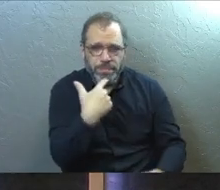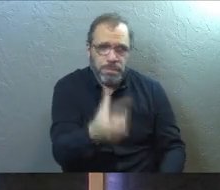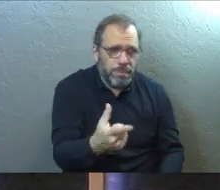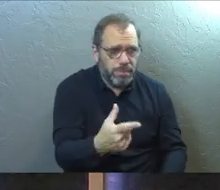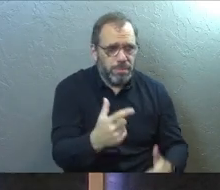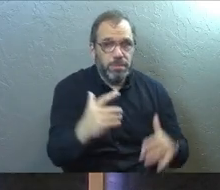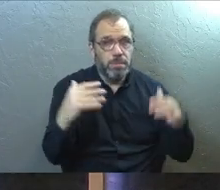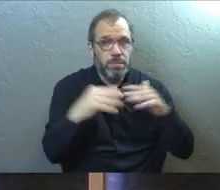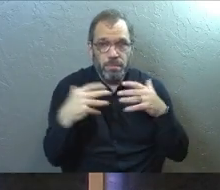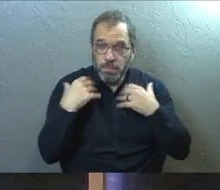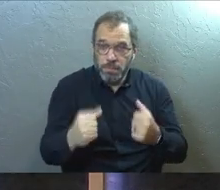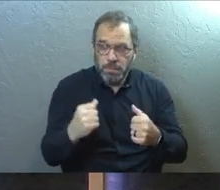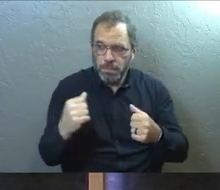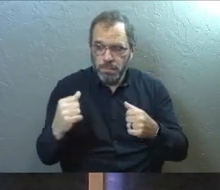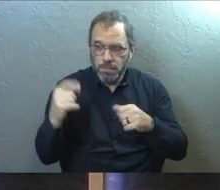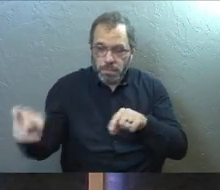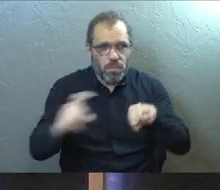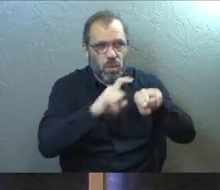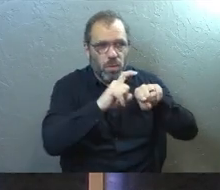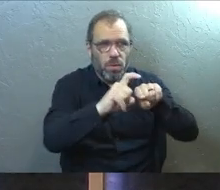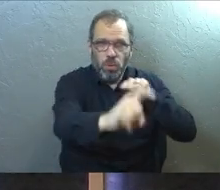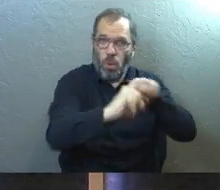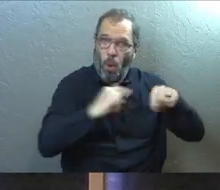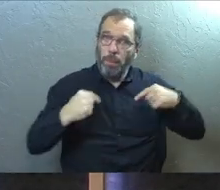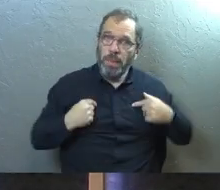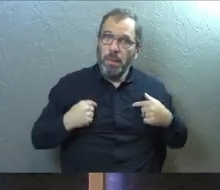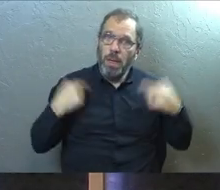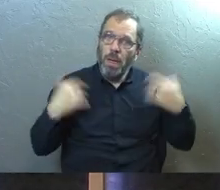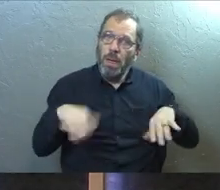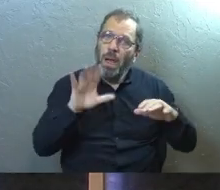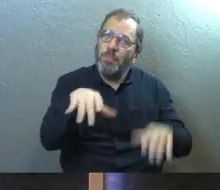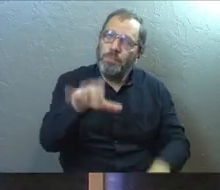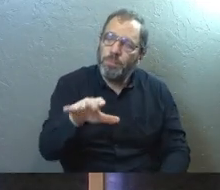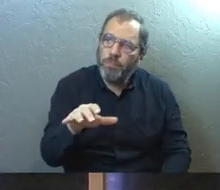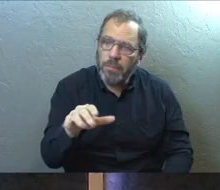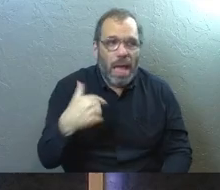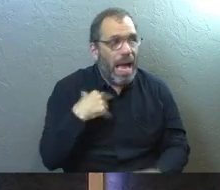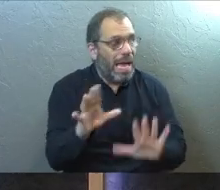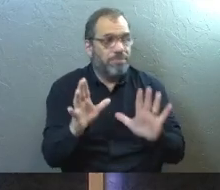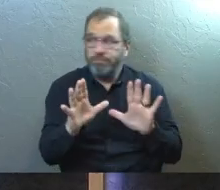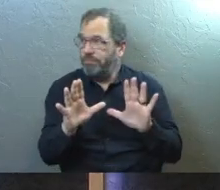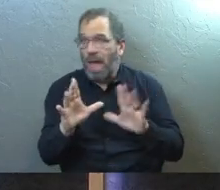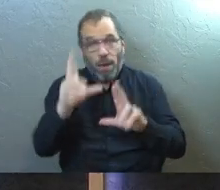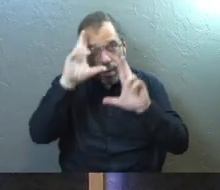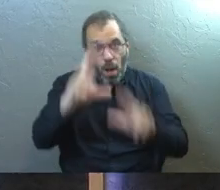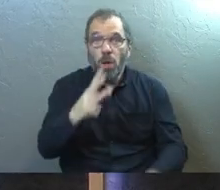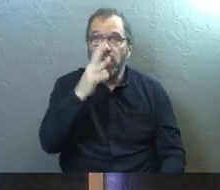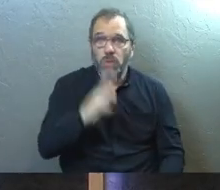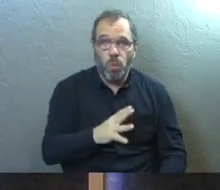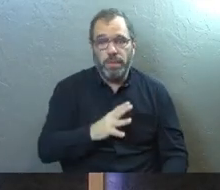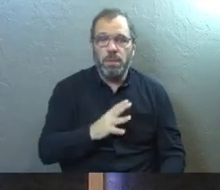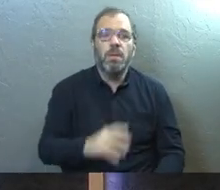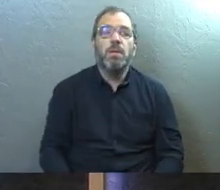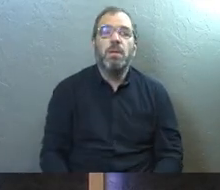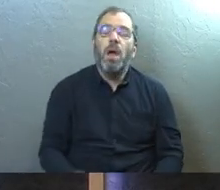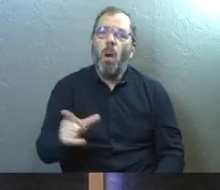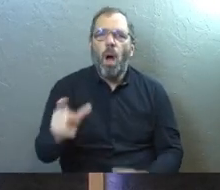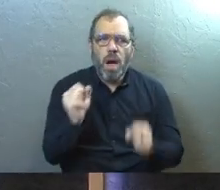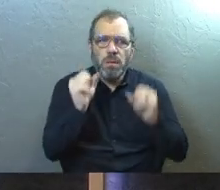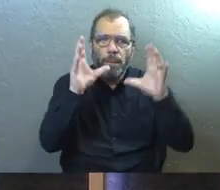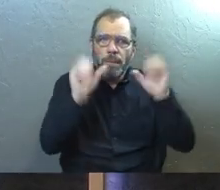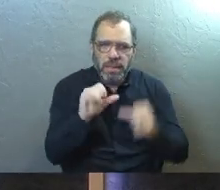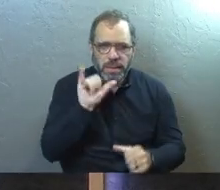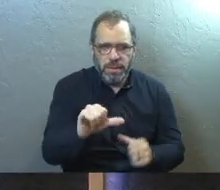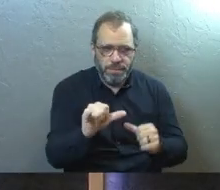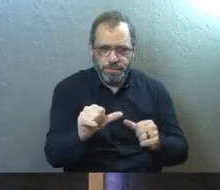tell you the level of courage that took? Can I just tell you how, I mean, I want to honor her right now, how amazing